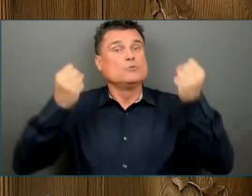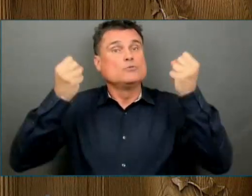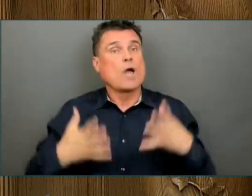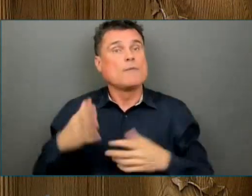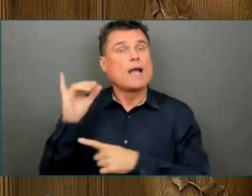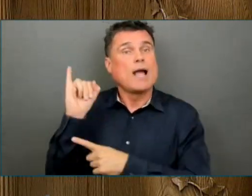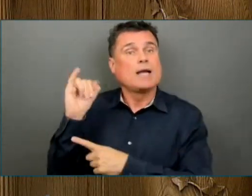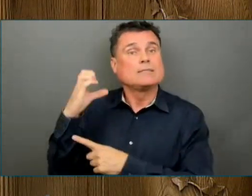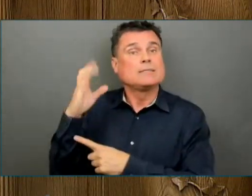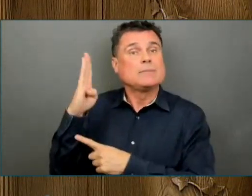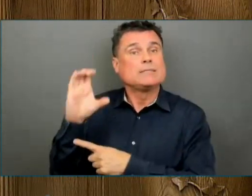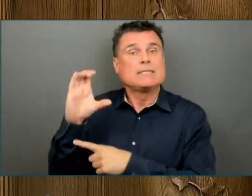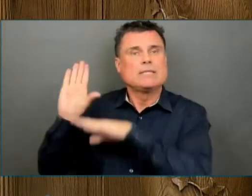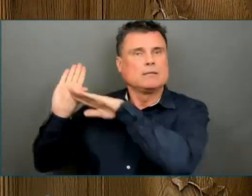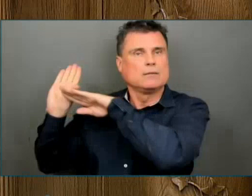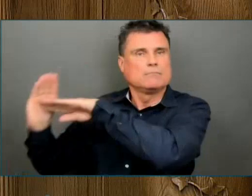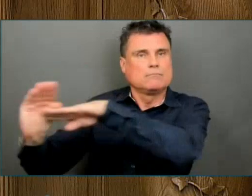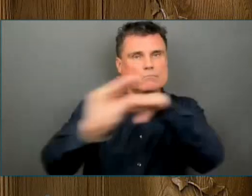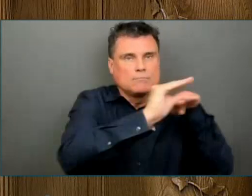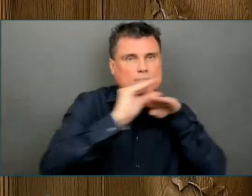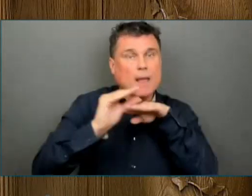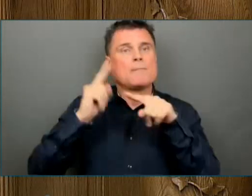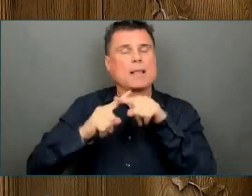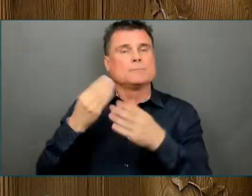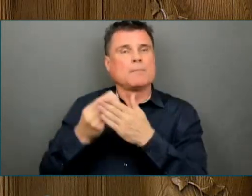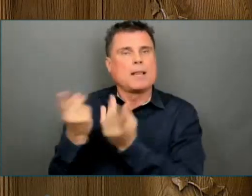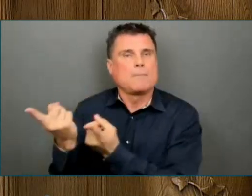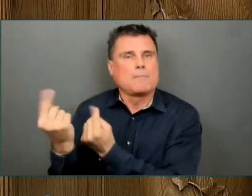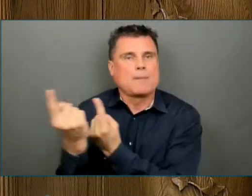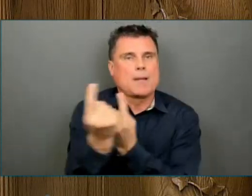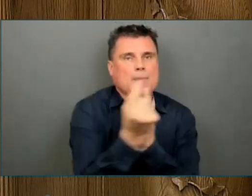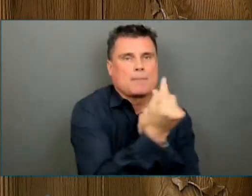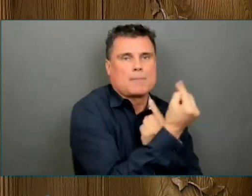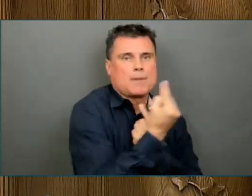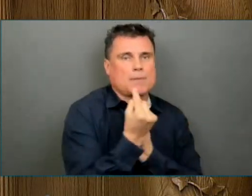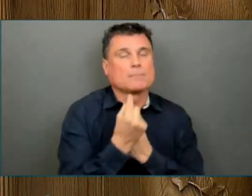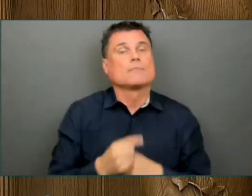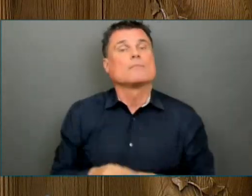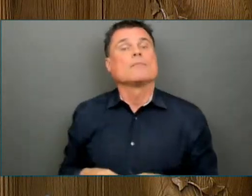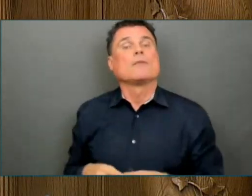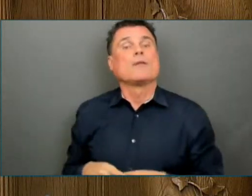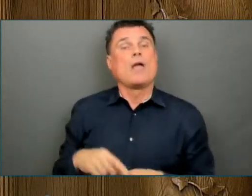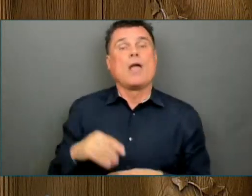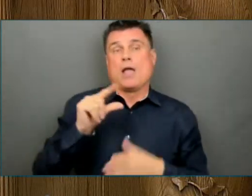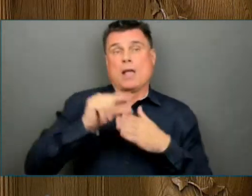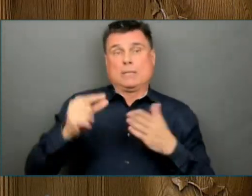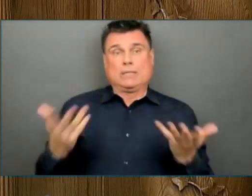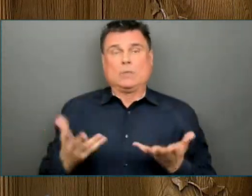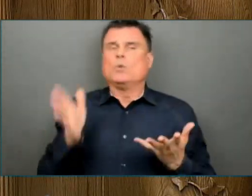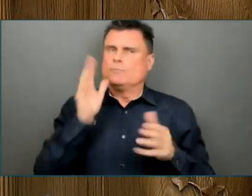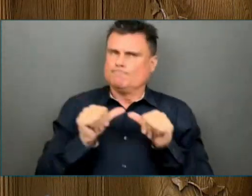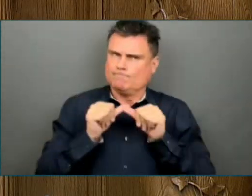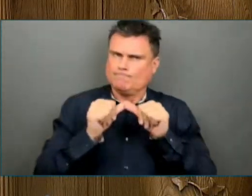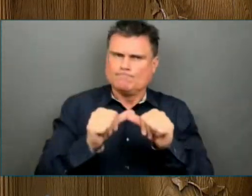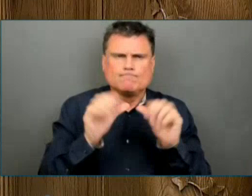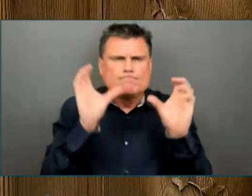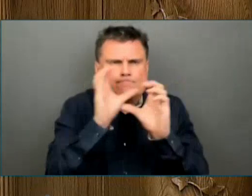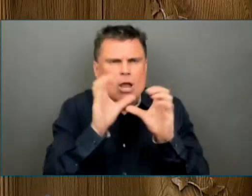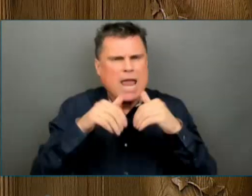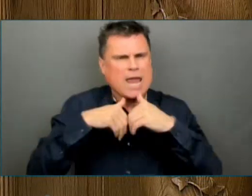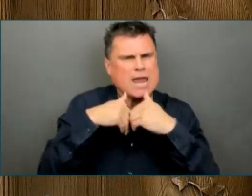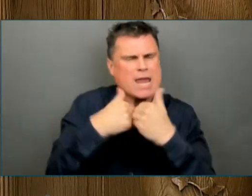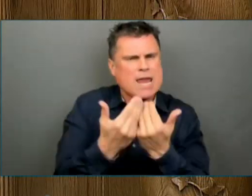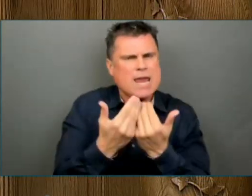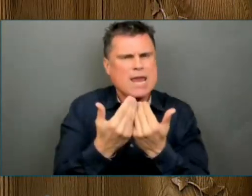Your government will continue to seek opportunities to generate further savings for drivers that are consistent with protecting ICBC's